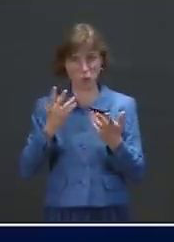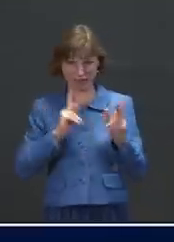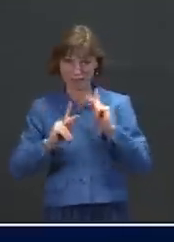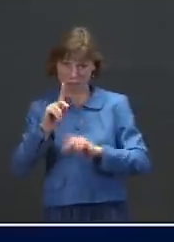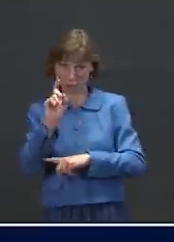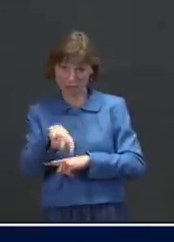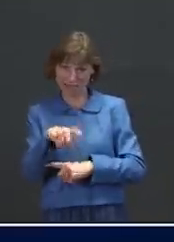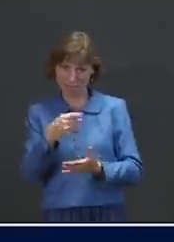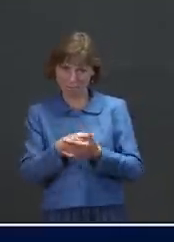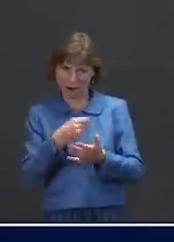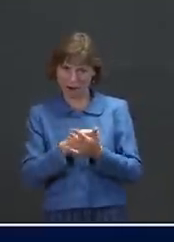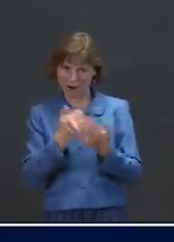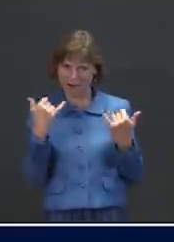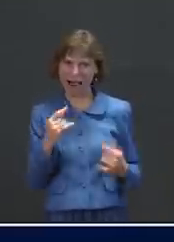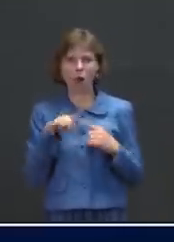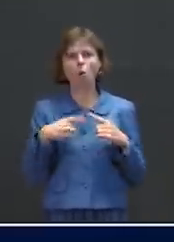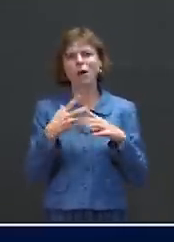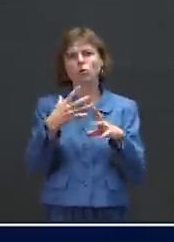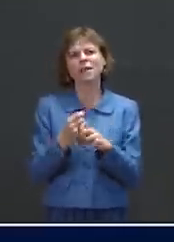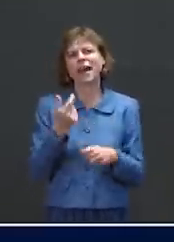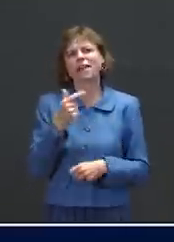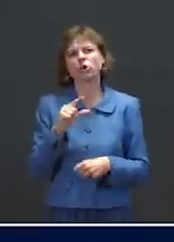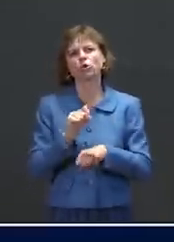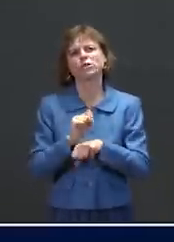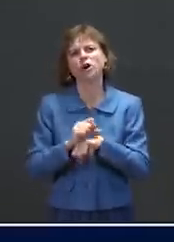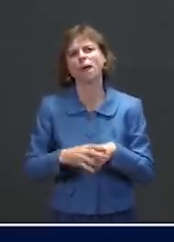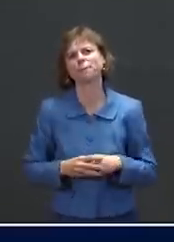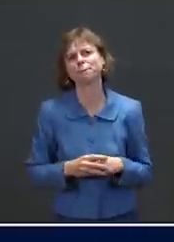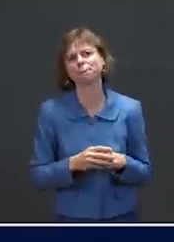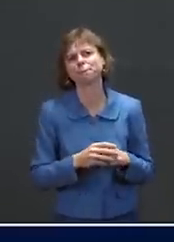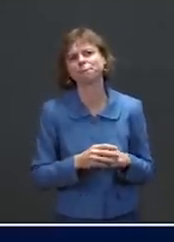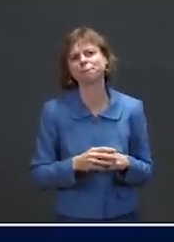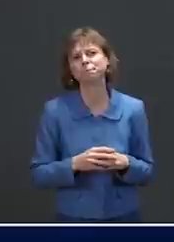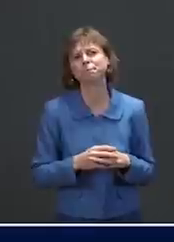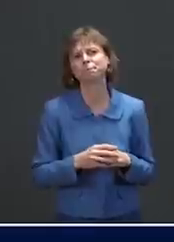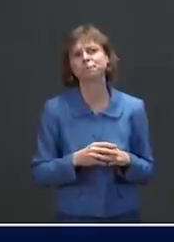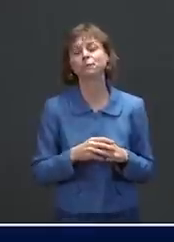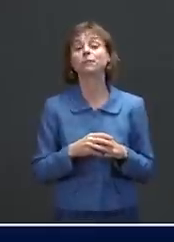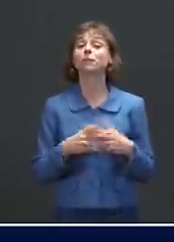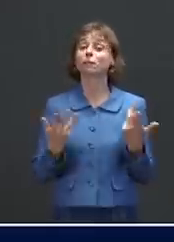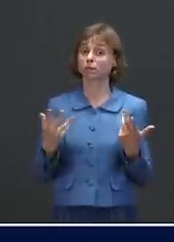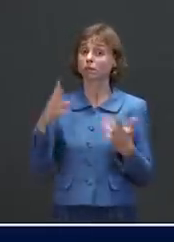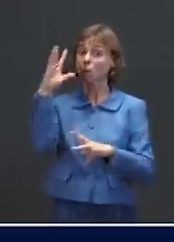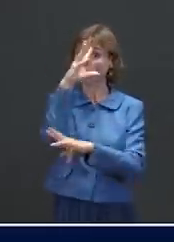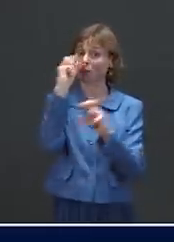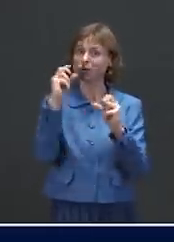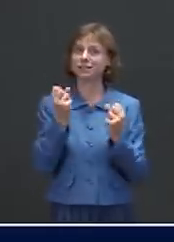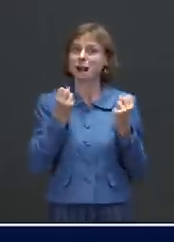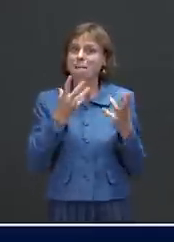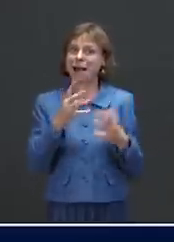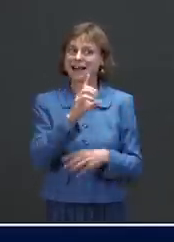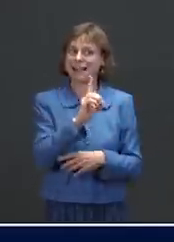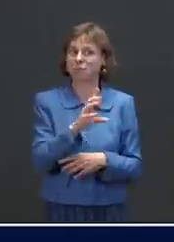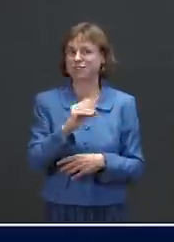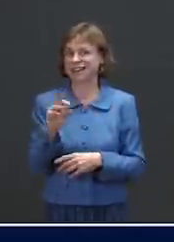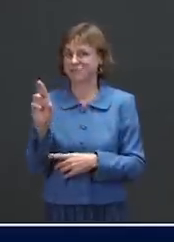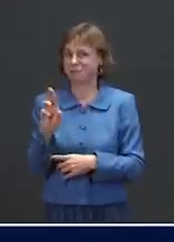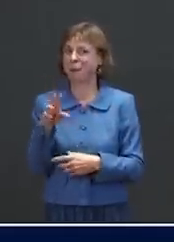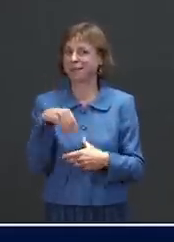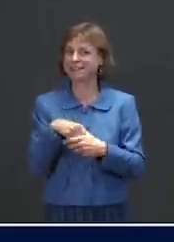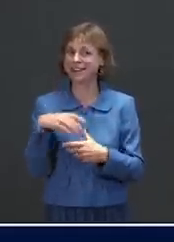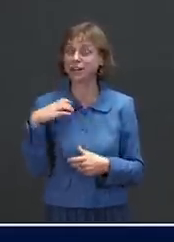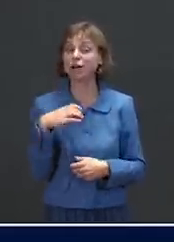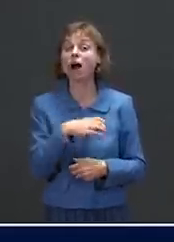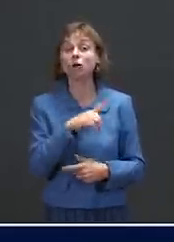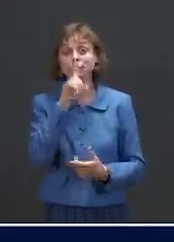When do they get their green job? Ms. Well, the President and many Democrats and Republicans in Congress believe that